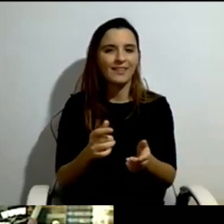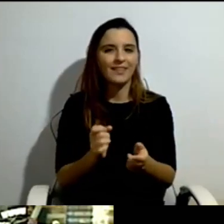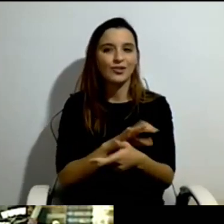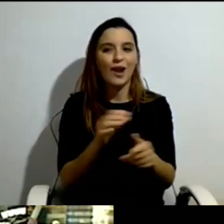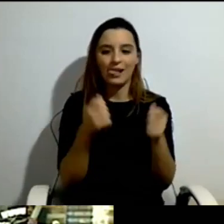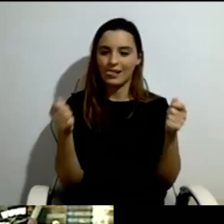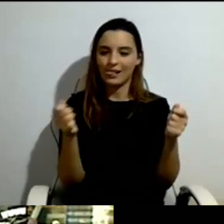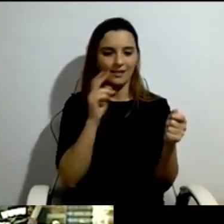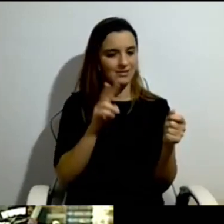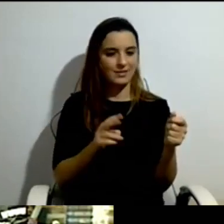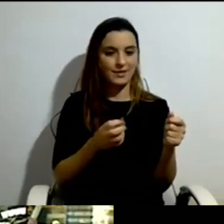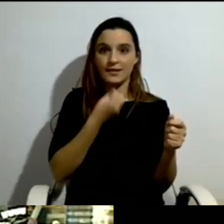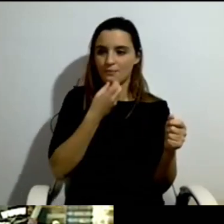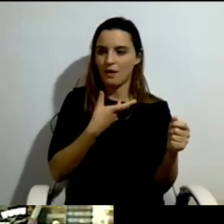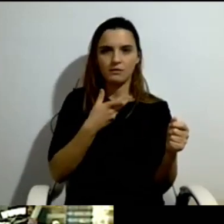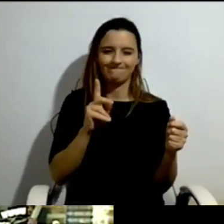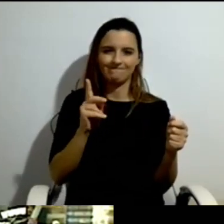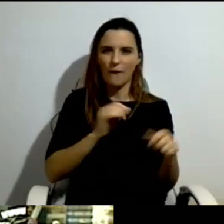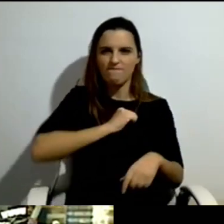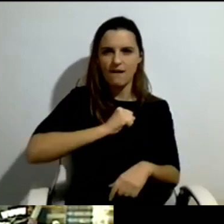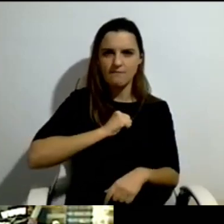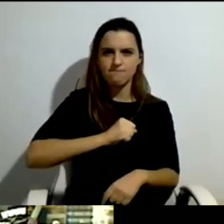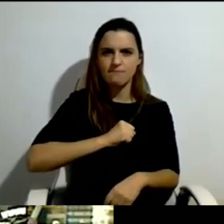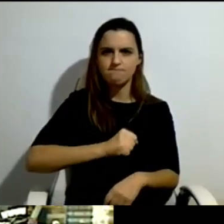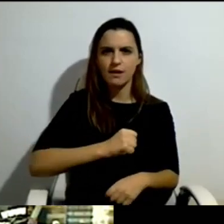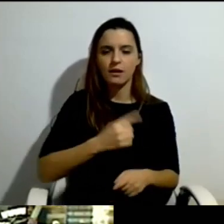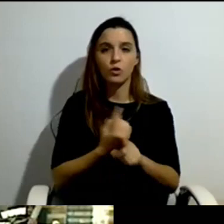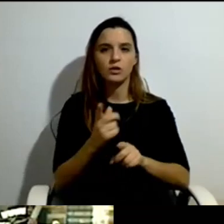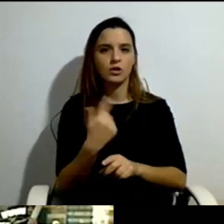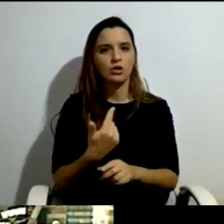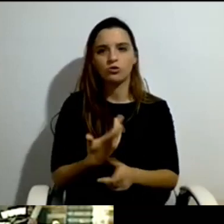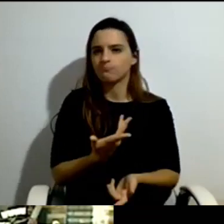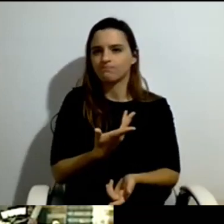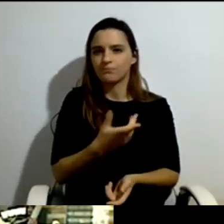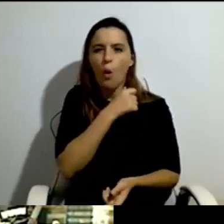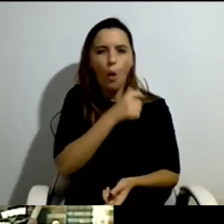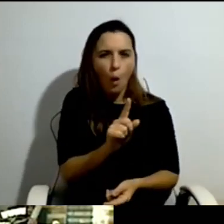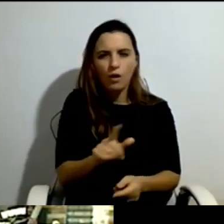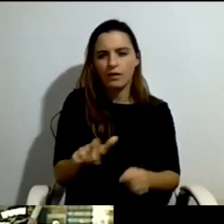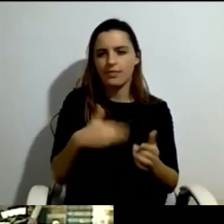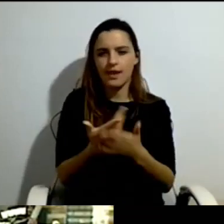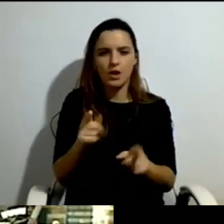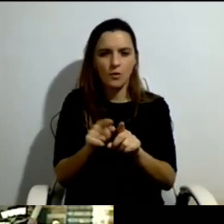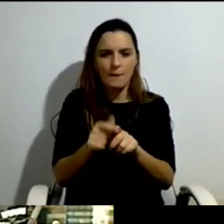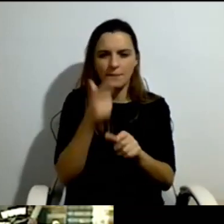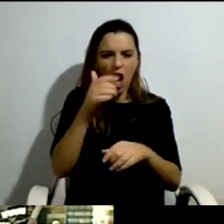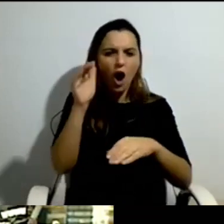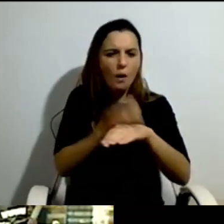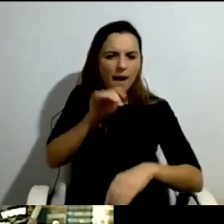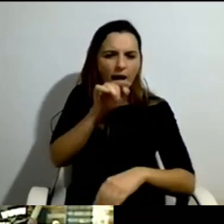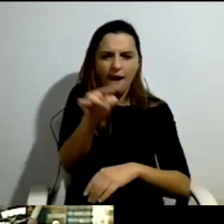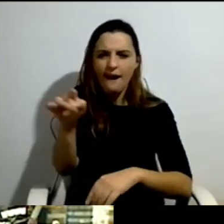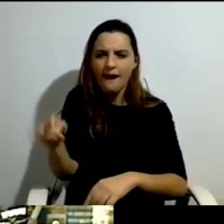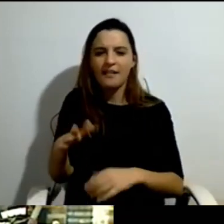We really shamed them. Again and again and again. Week after week, this newsletter went out, and it was